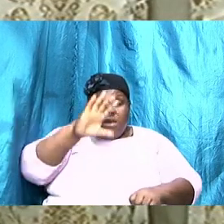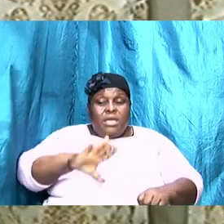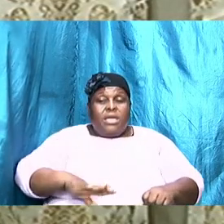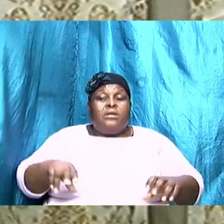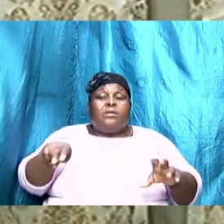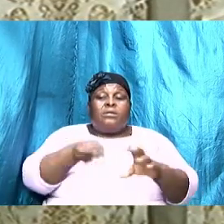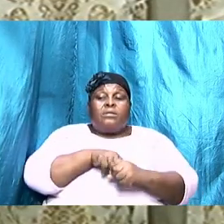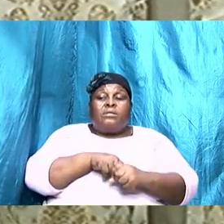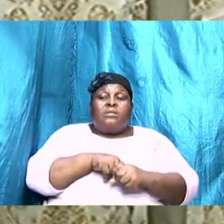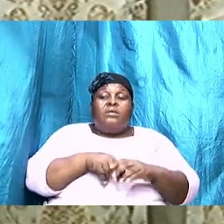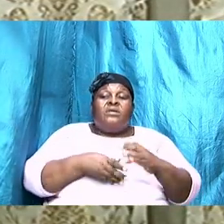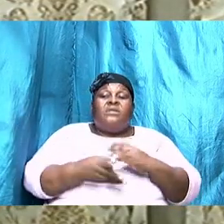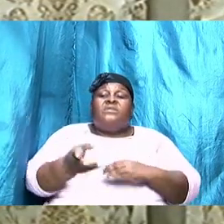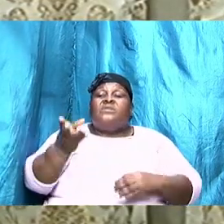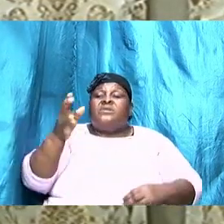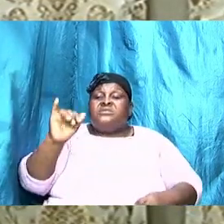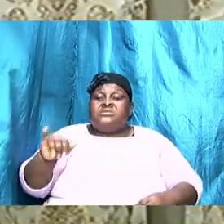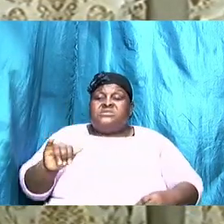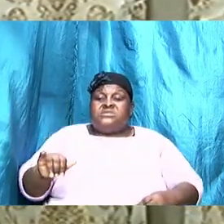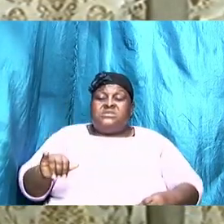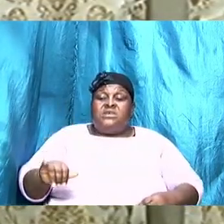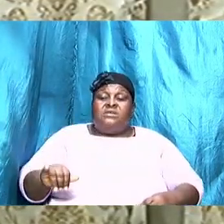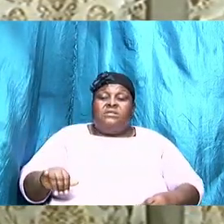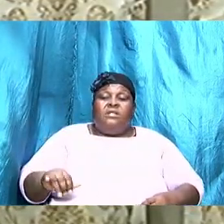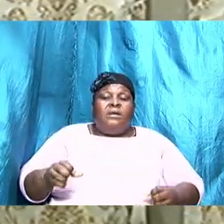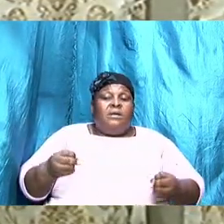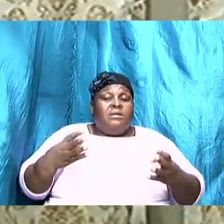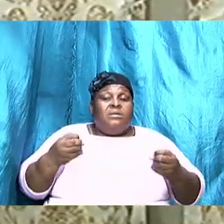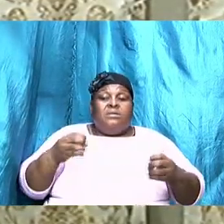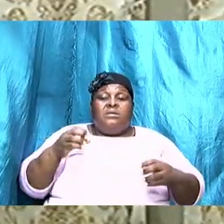there is still a lot that can be contributed